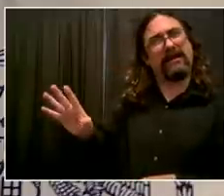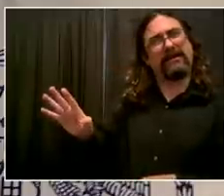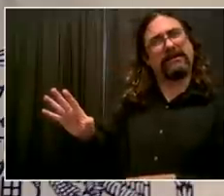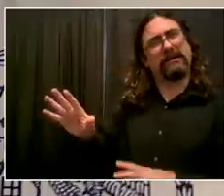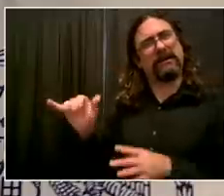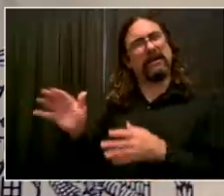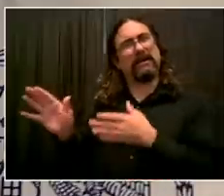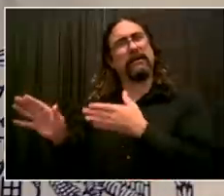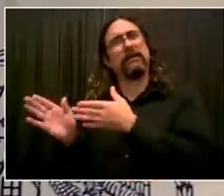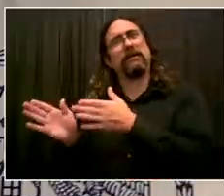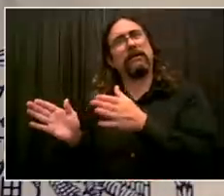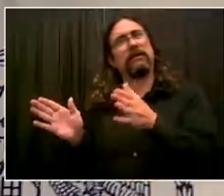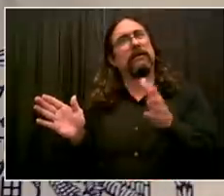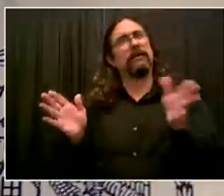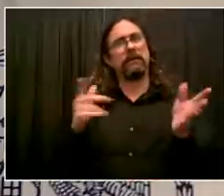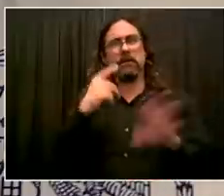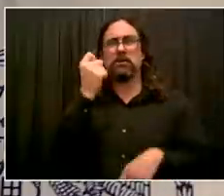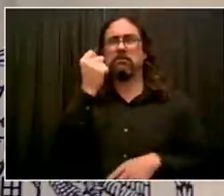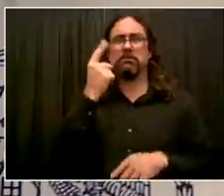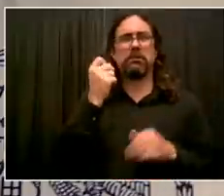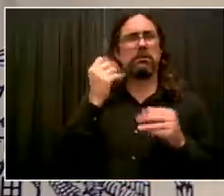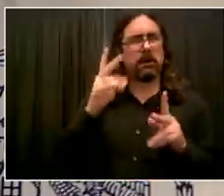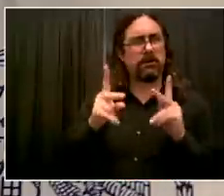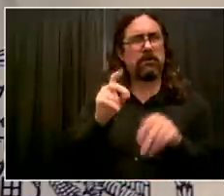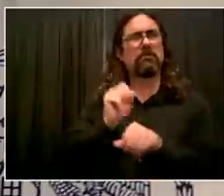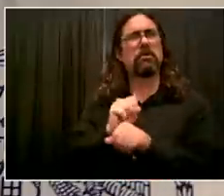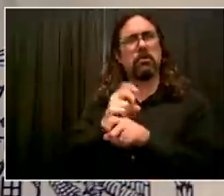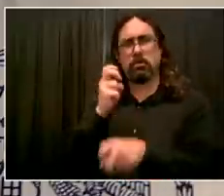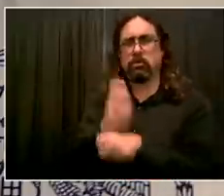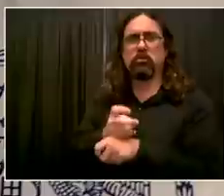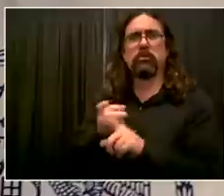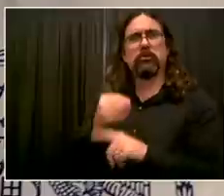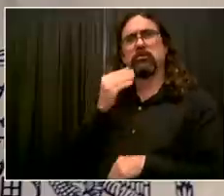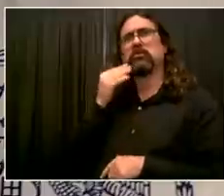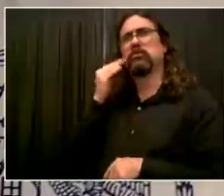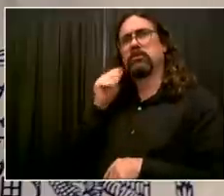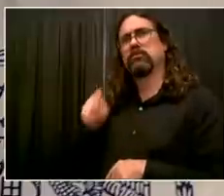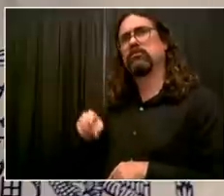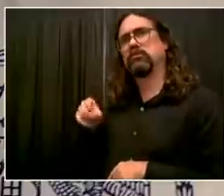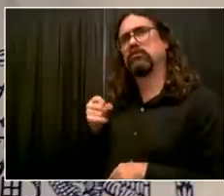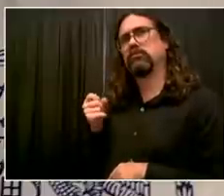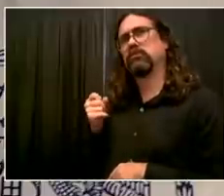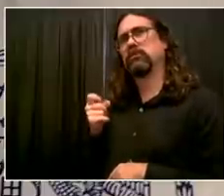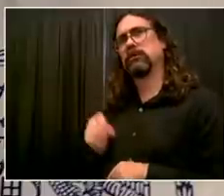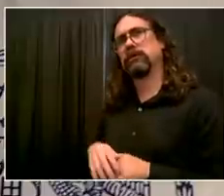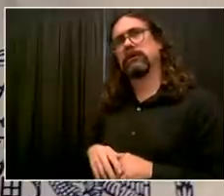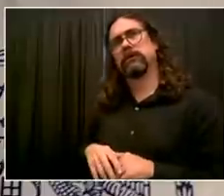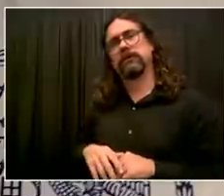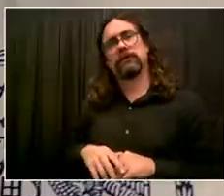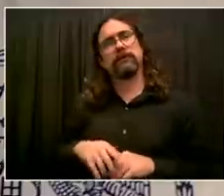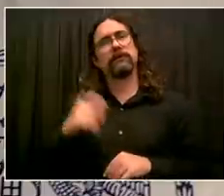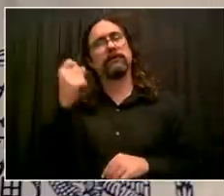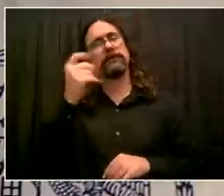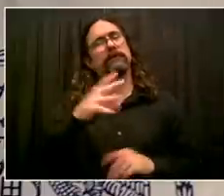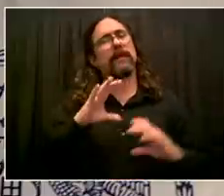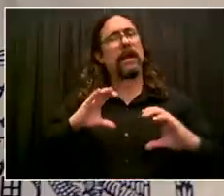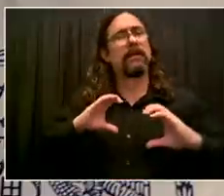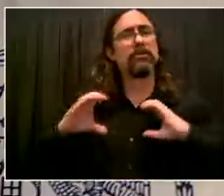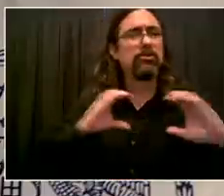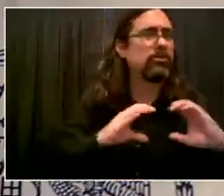consistently was that the quality of work, the quality of teamwork, the quality of communication was being undermined by the remote reality.